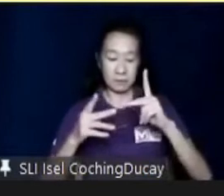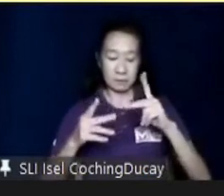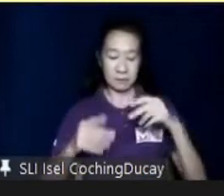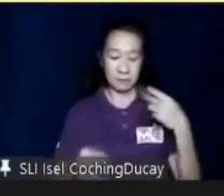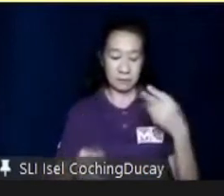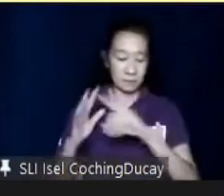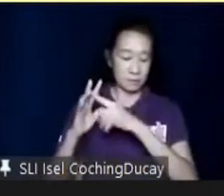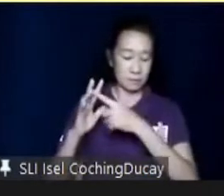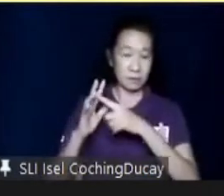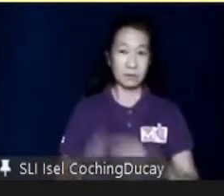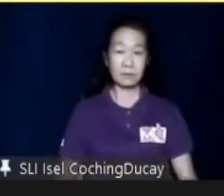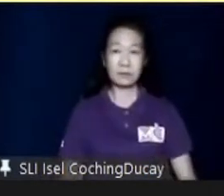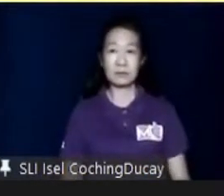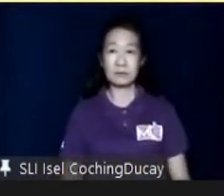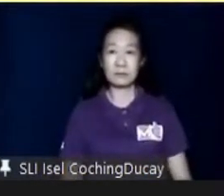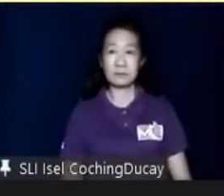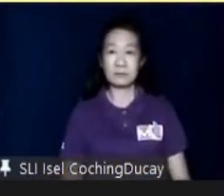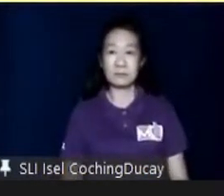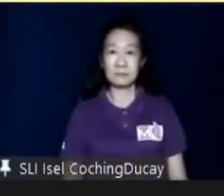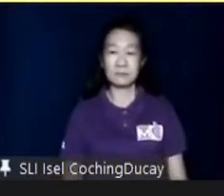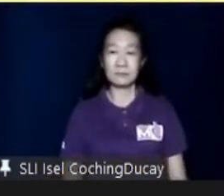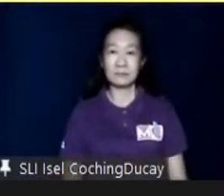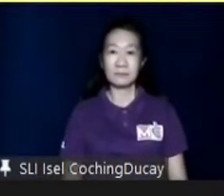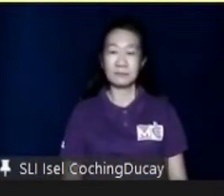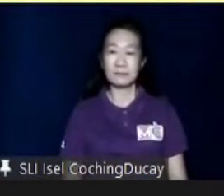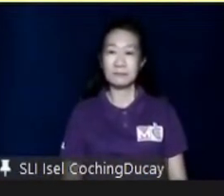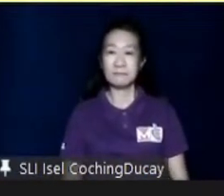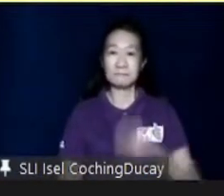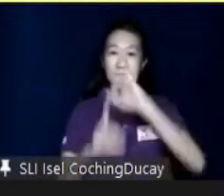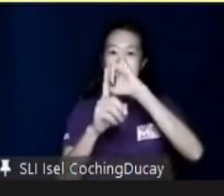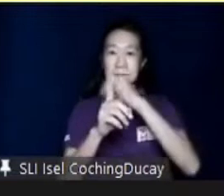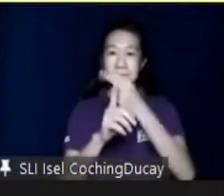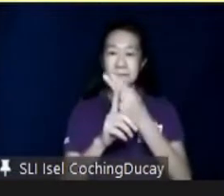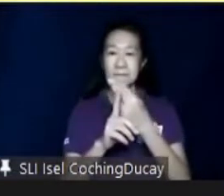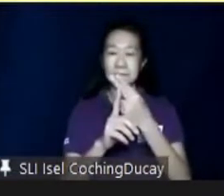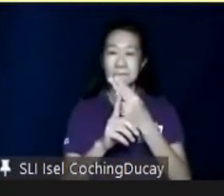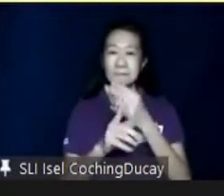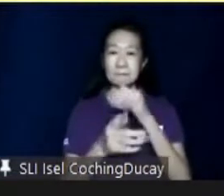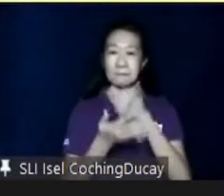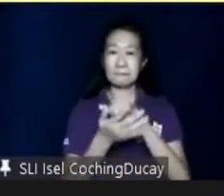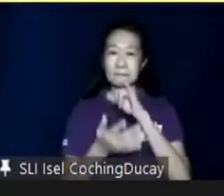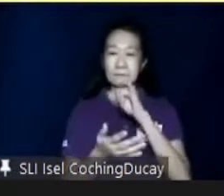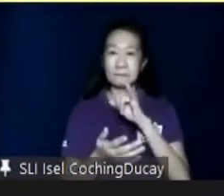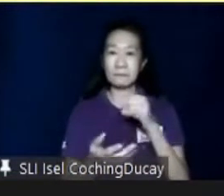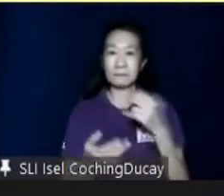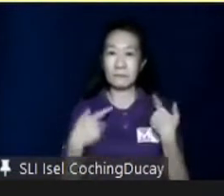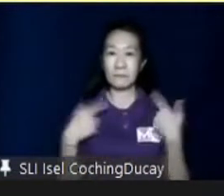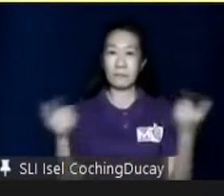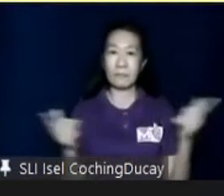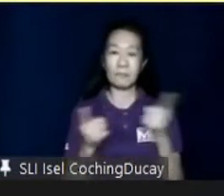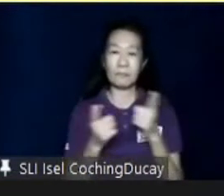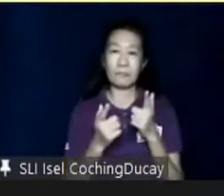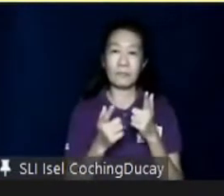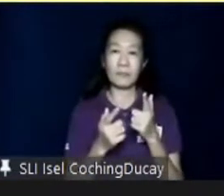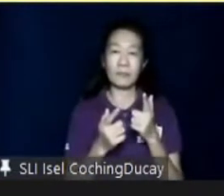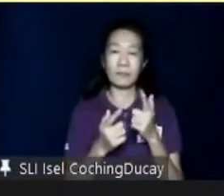started in, let me see, I think June, there is, we had a little ramp up